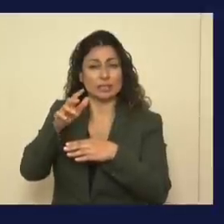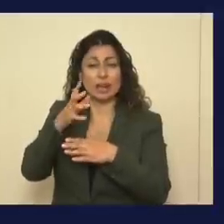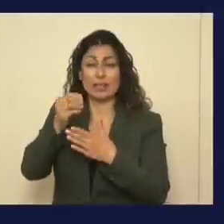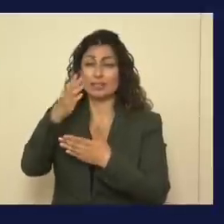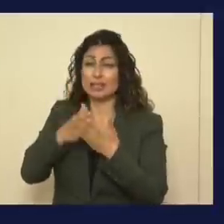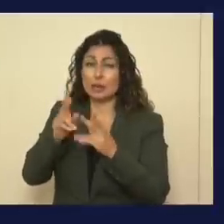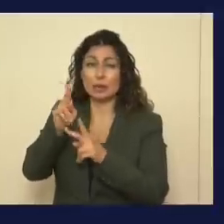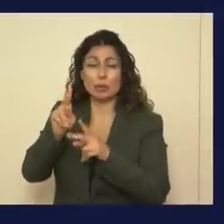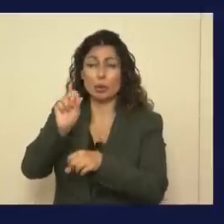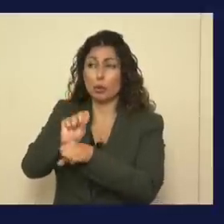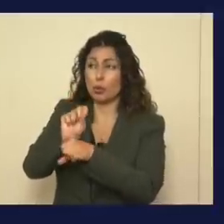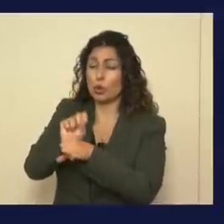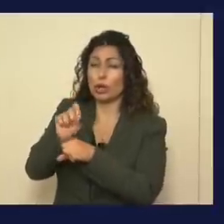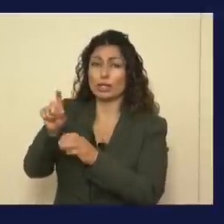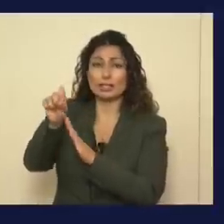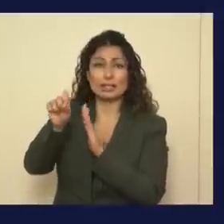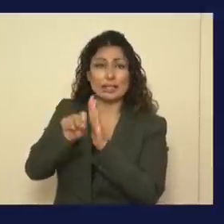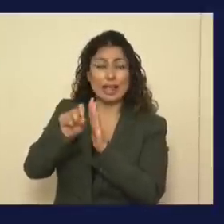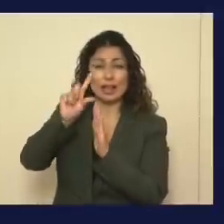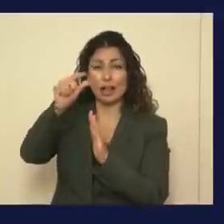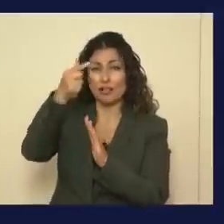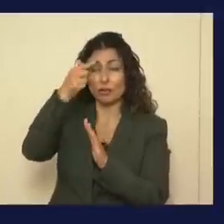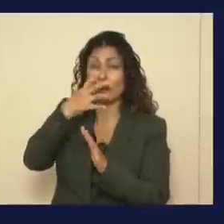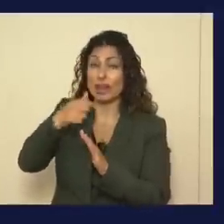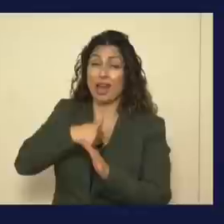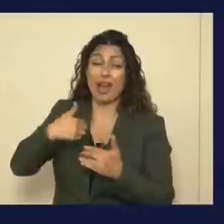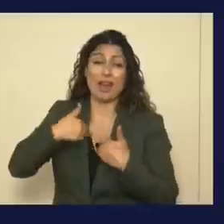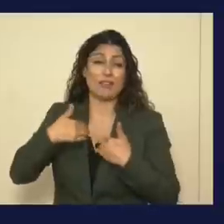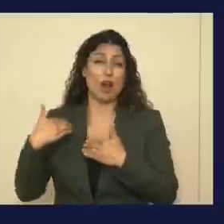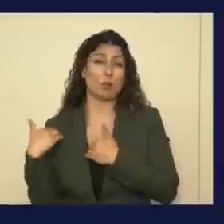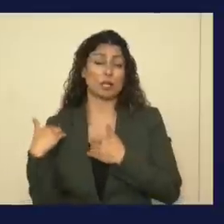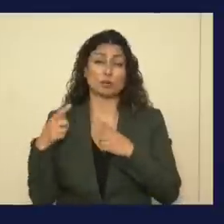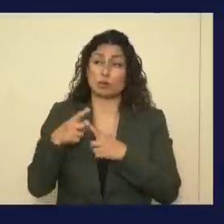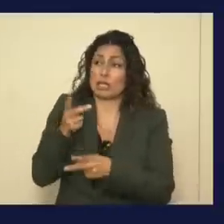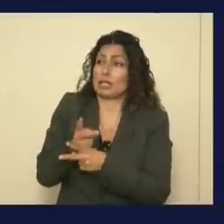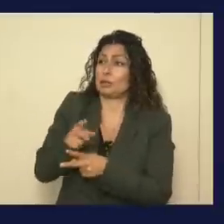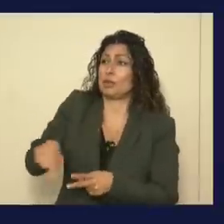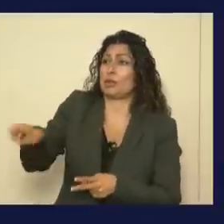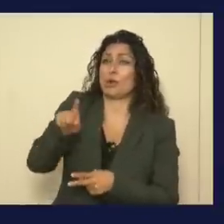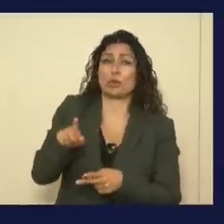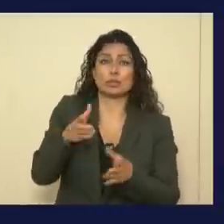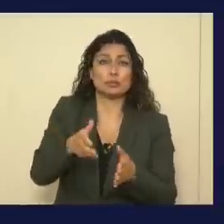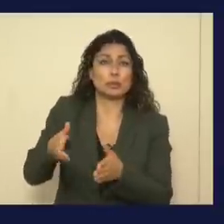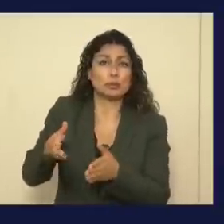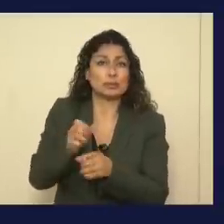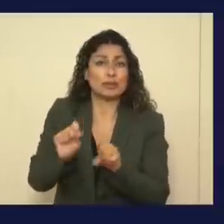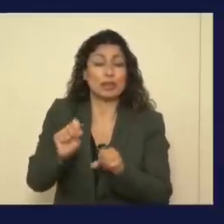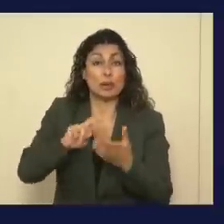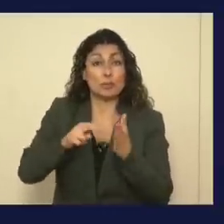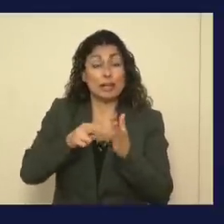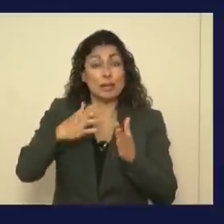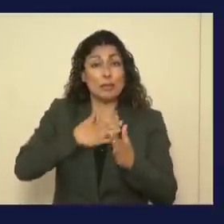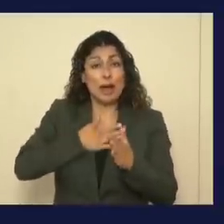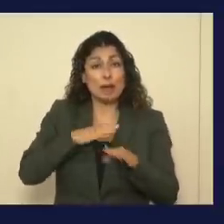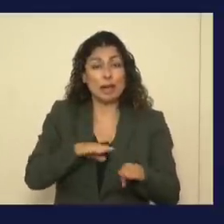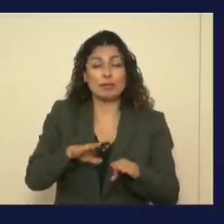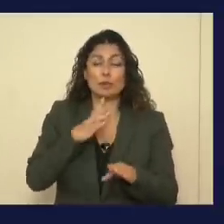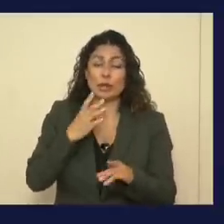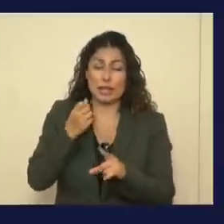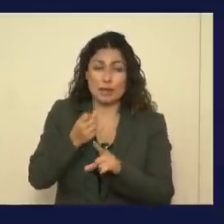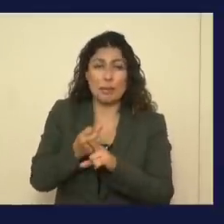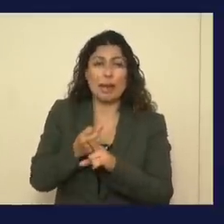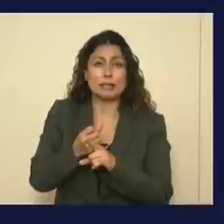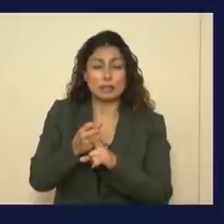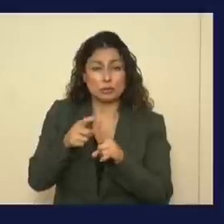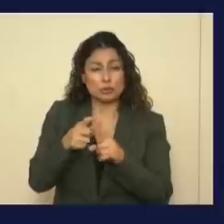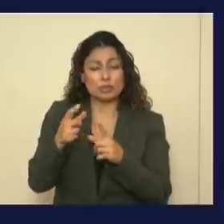the residence and who work with me in state government, and I have an obligation to keep them safe. And that means my behaviors impact even the ability